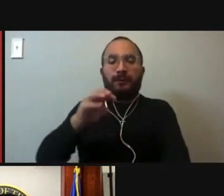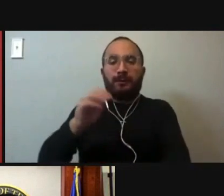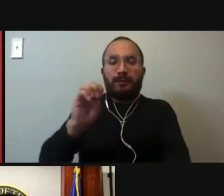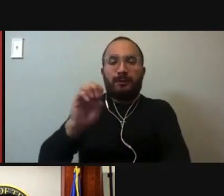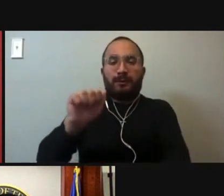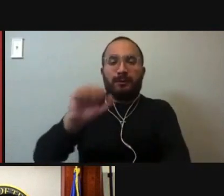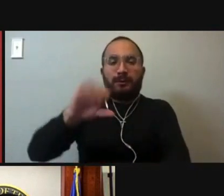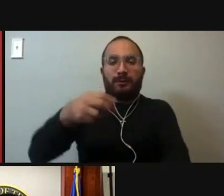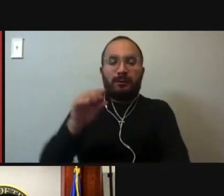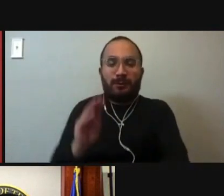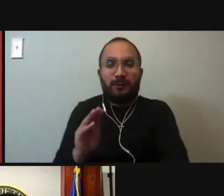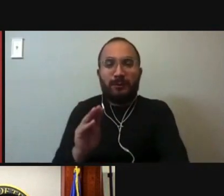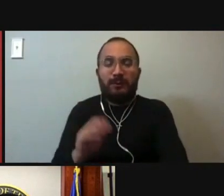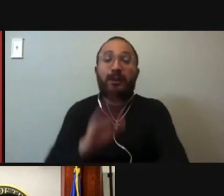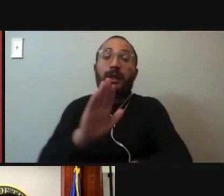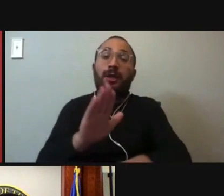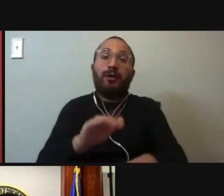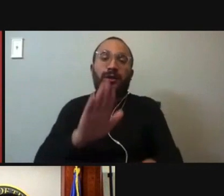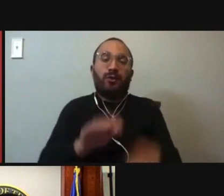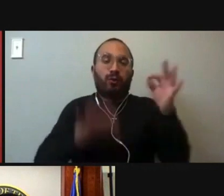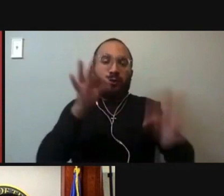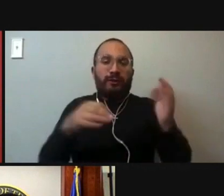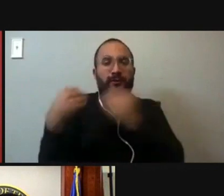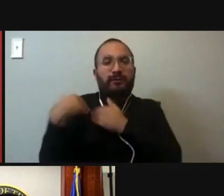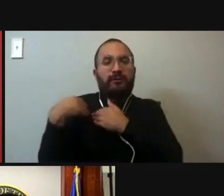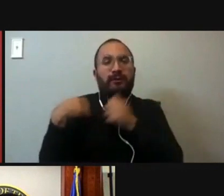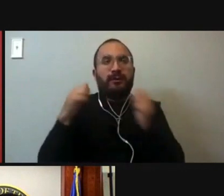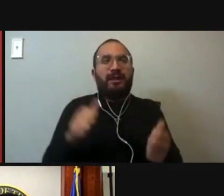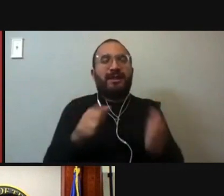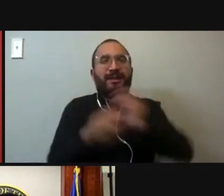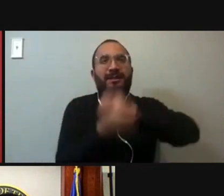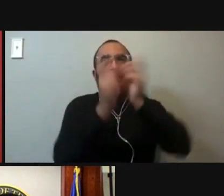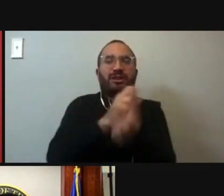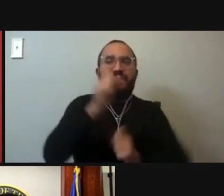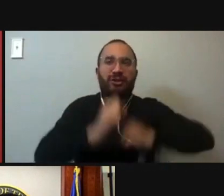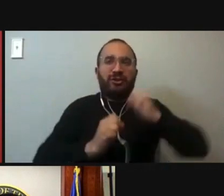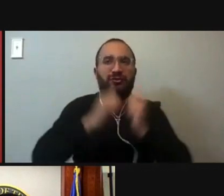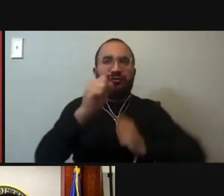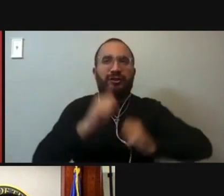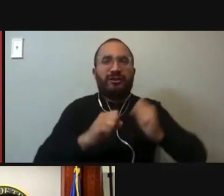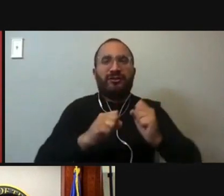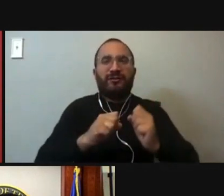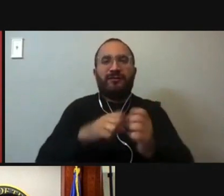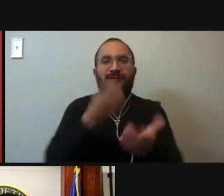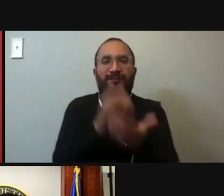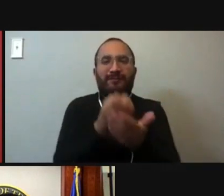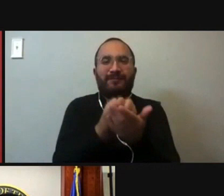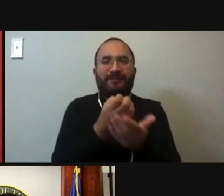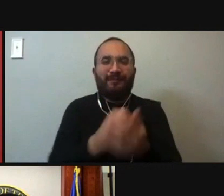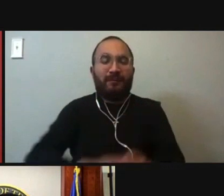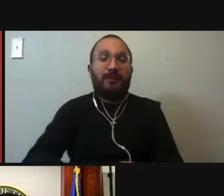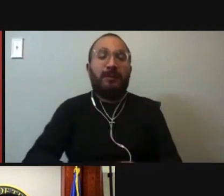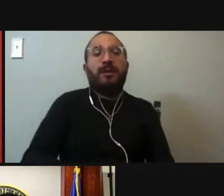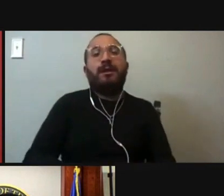system and your role in it could impact structural inequities? So that's a great question. As Erin said